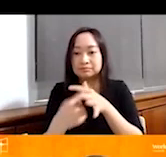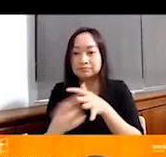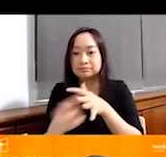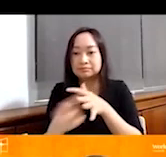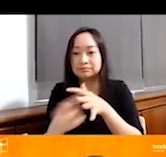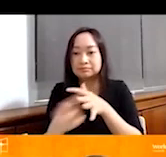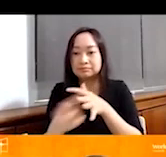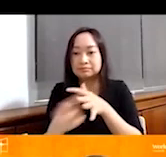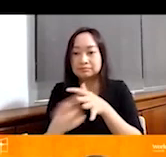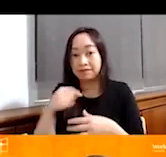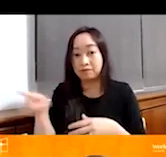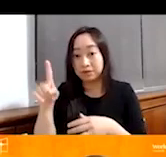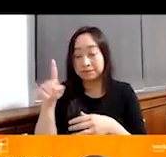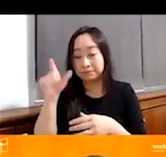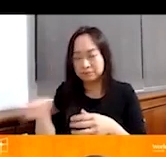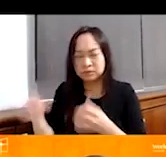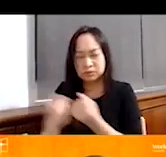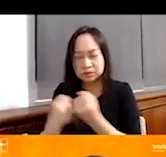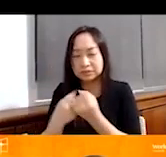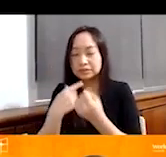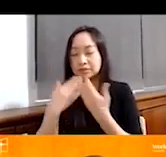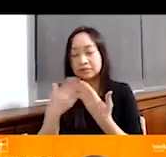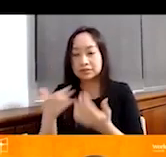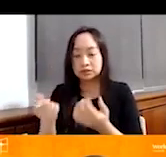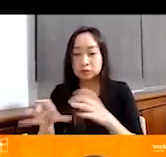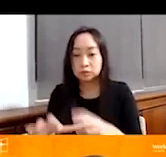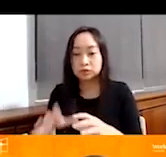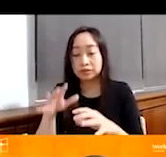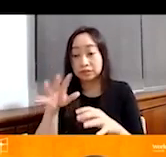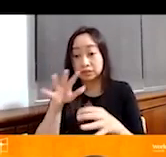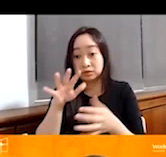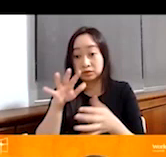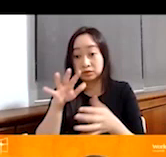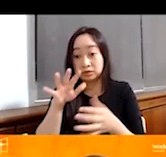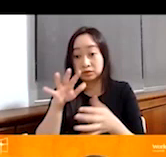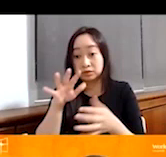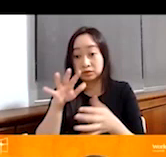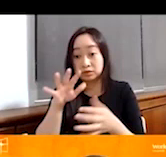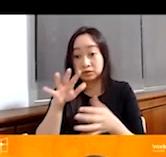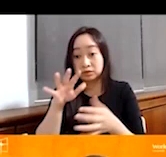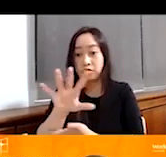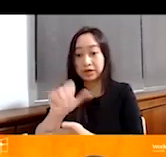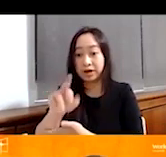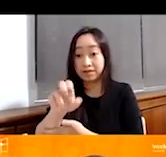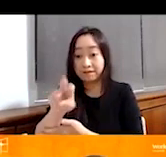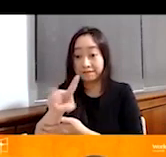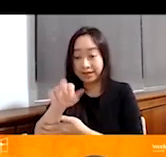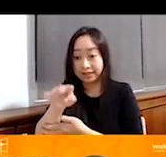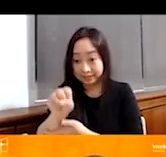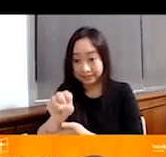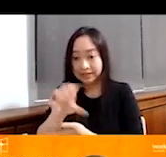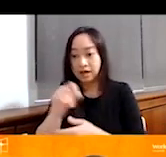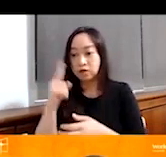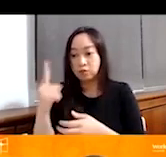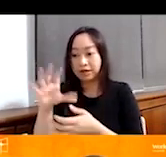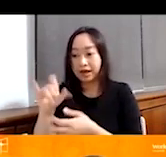I'm so, it was just four caravans. And one of them was about a year ago